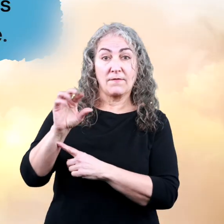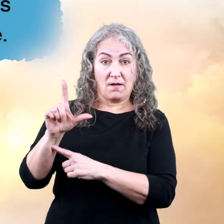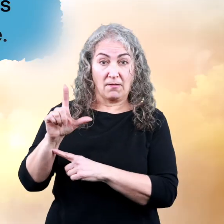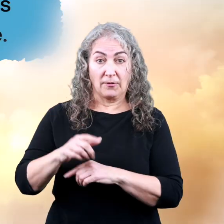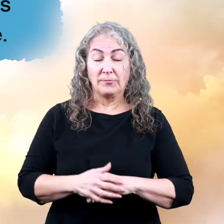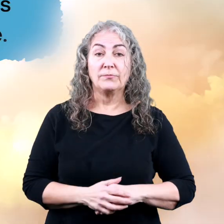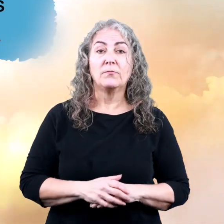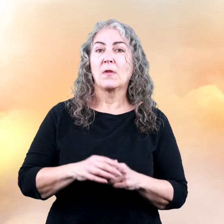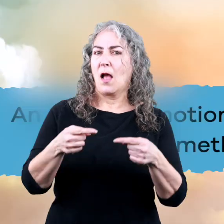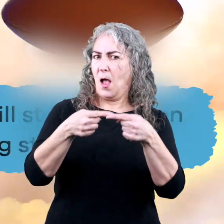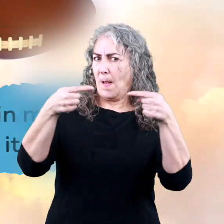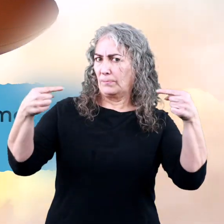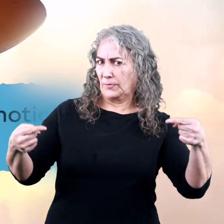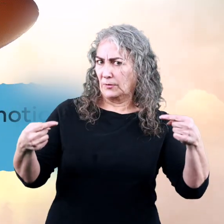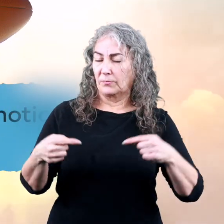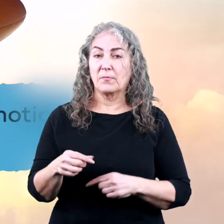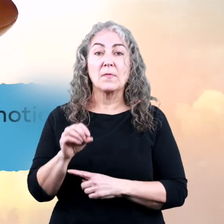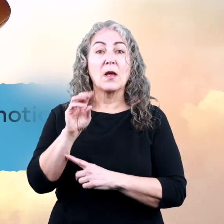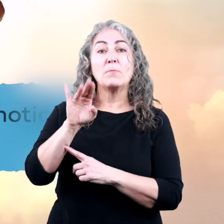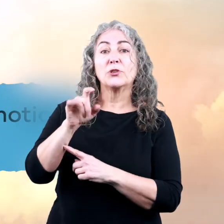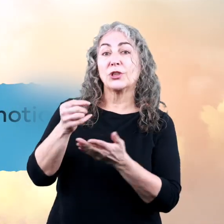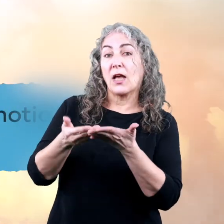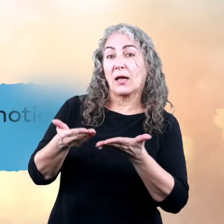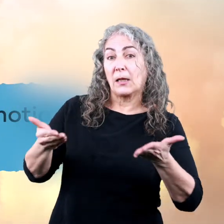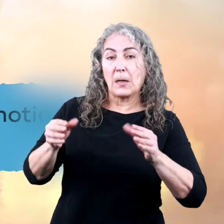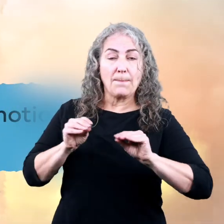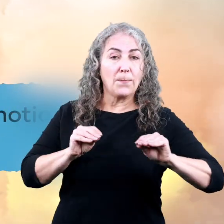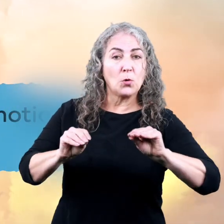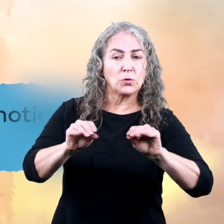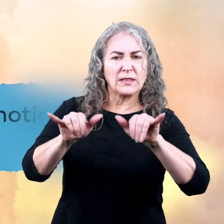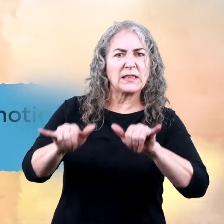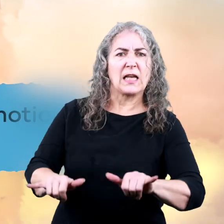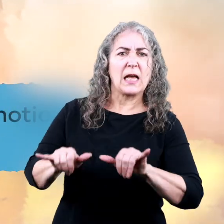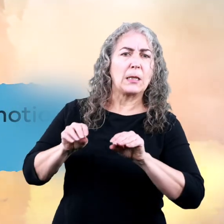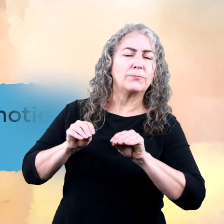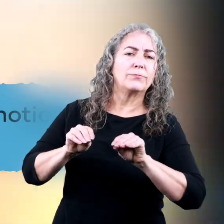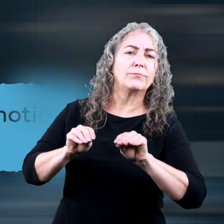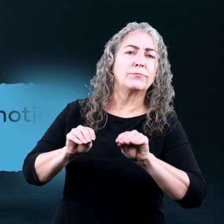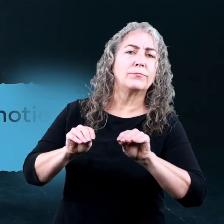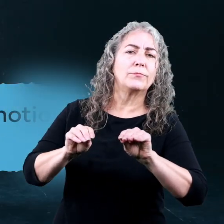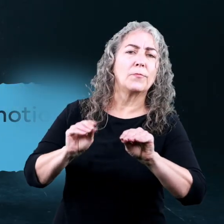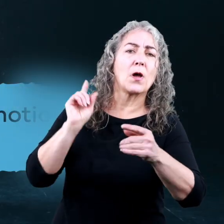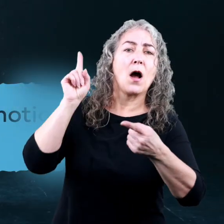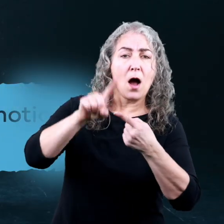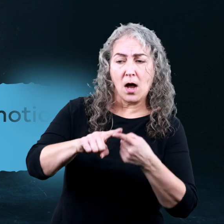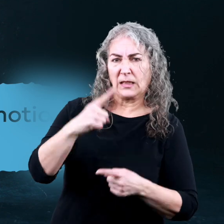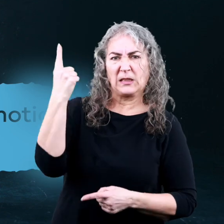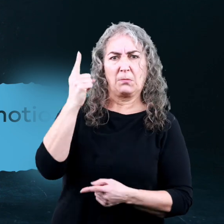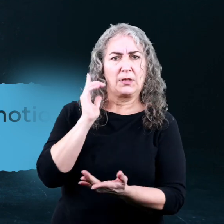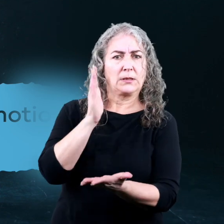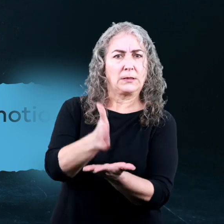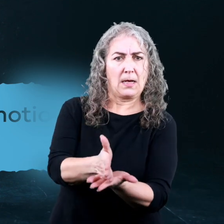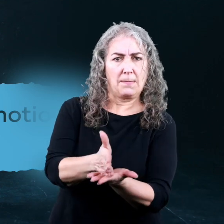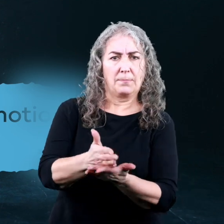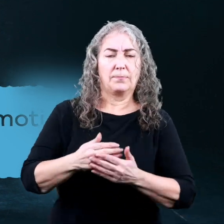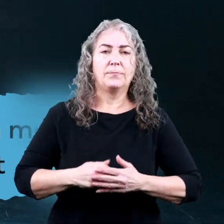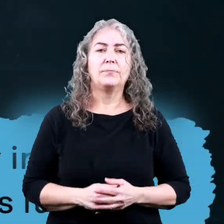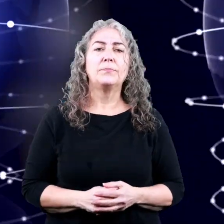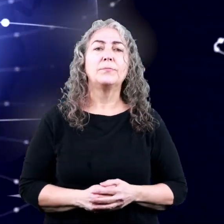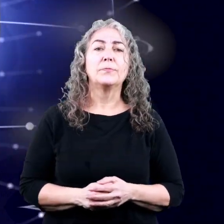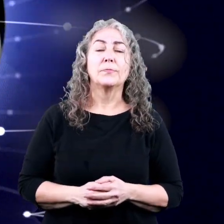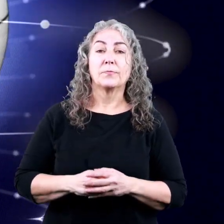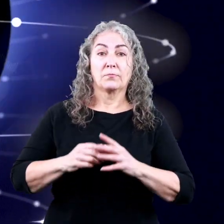law is just the opposite. An object in motion will stay in motion until something stops it.